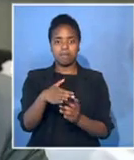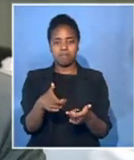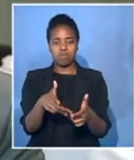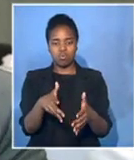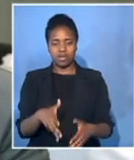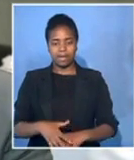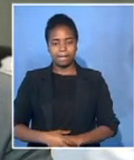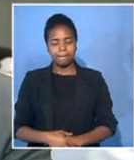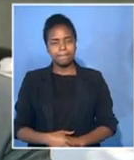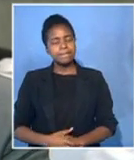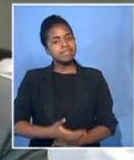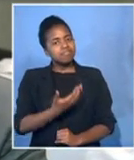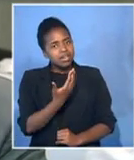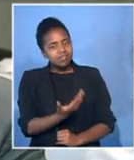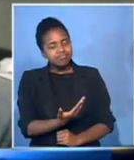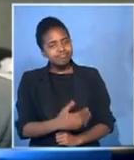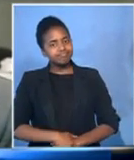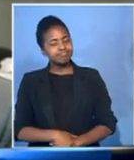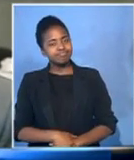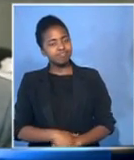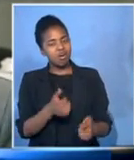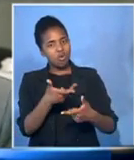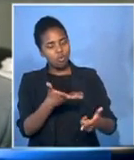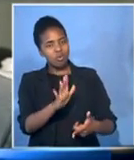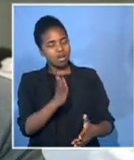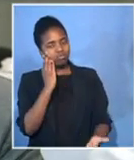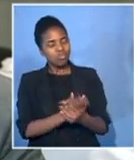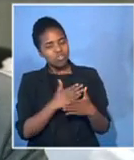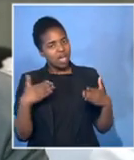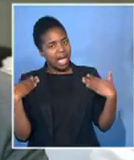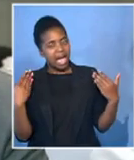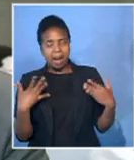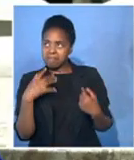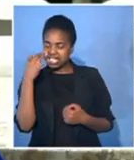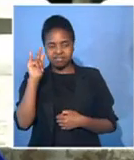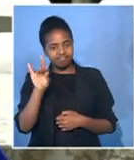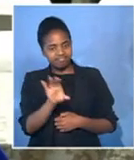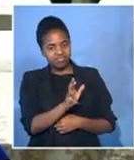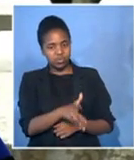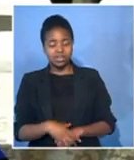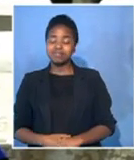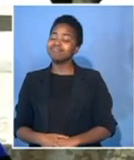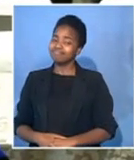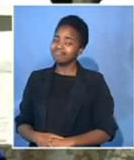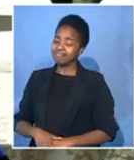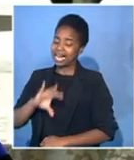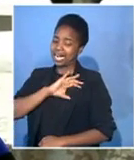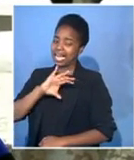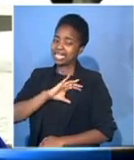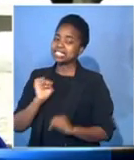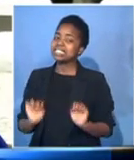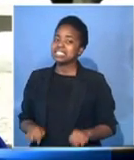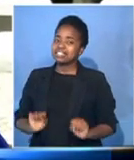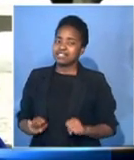Kate, the court has ruled in your favour. You must be very happy. Well, the clients are very happy, but